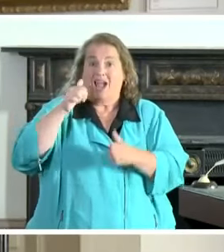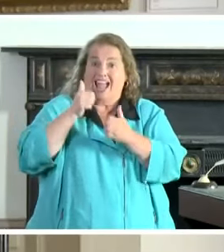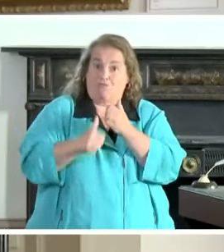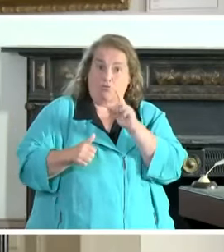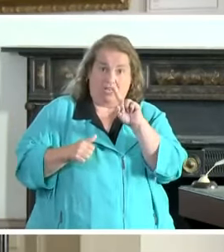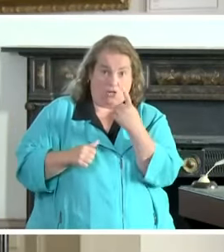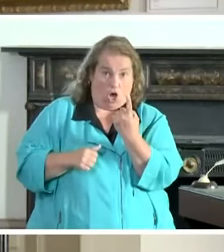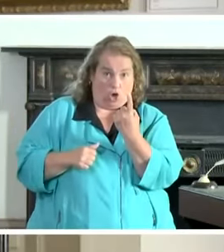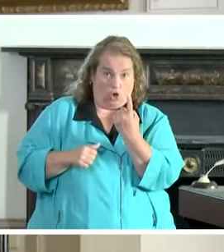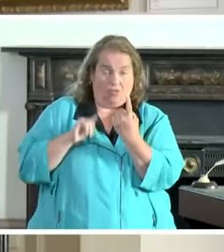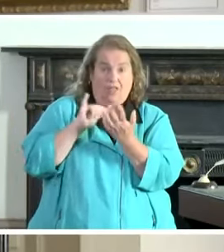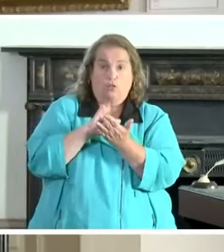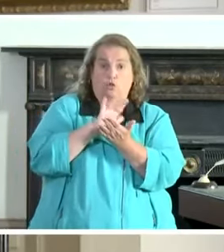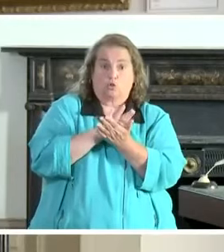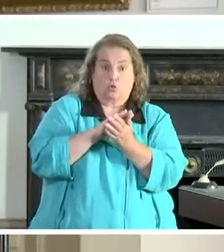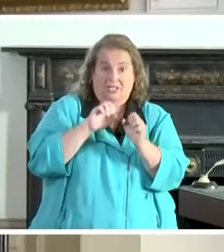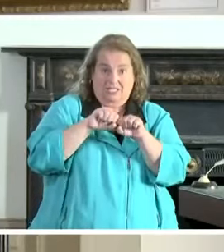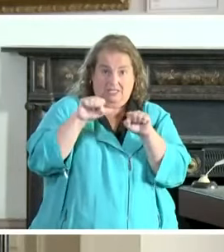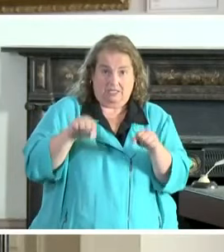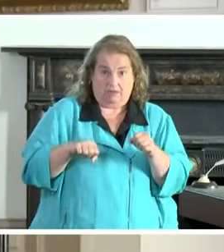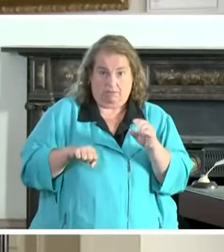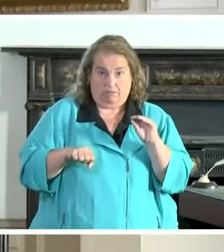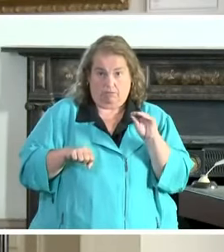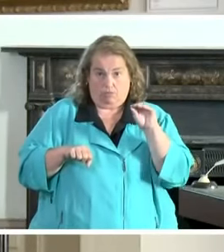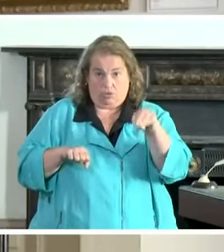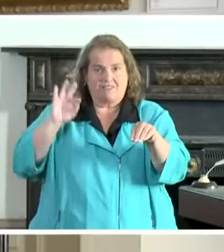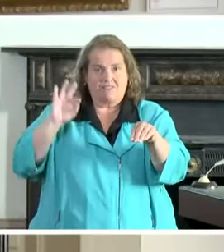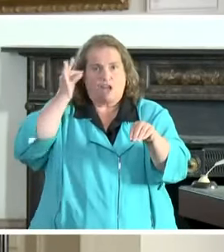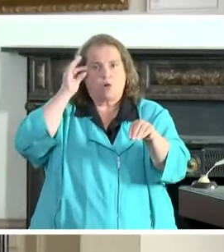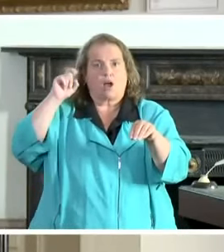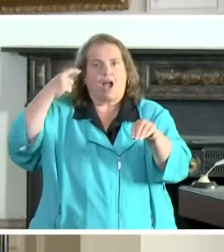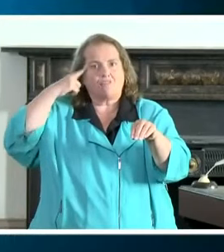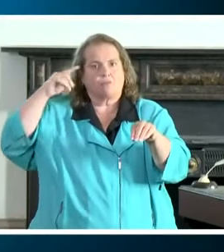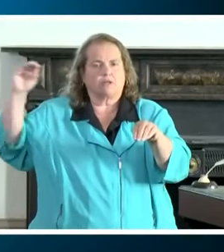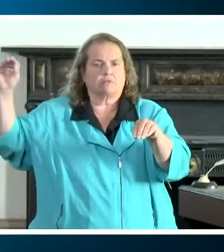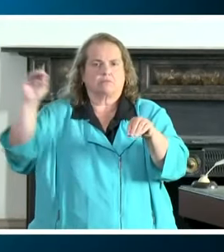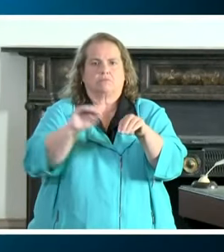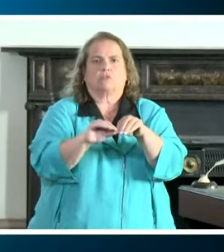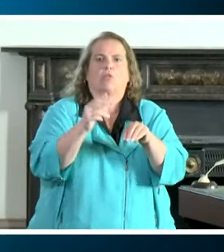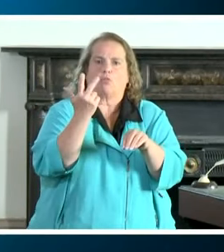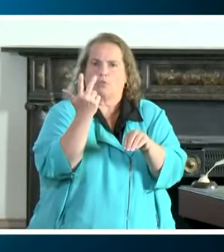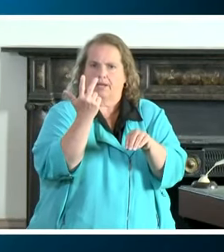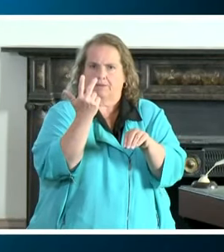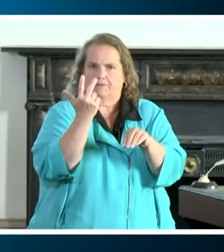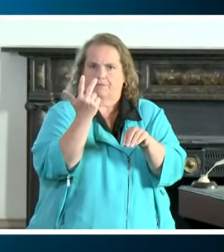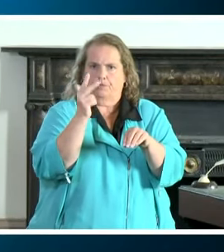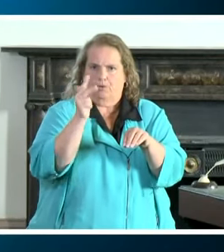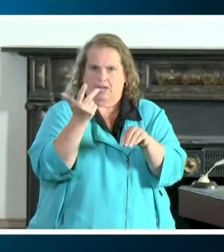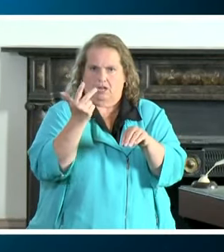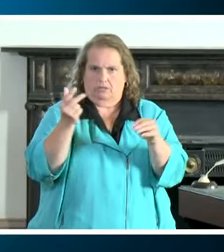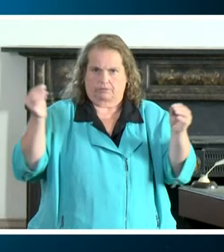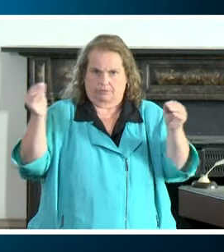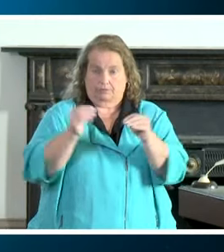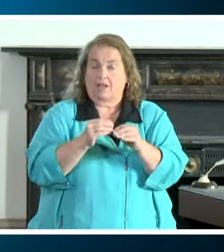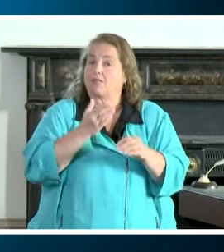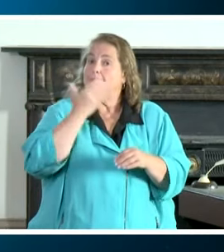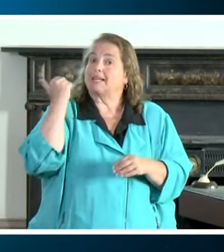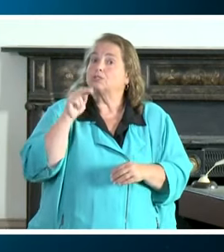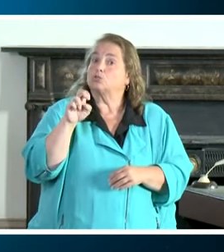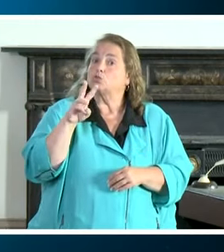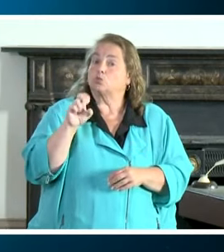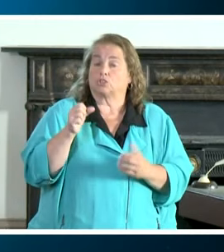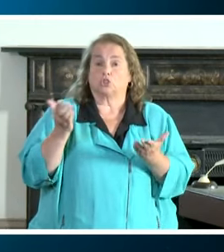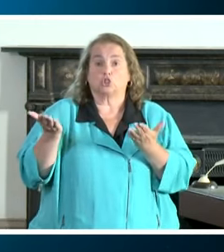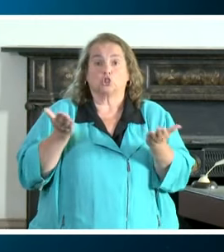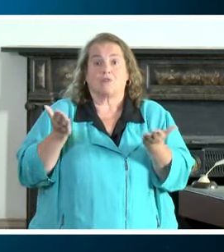dollar that a school system puts in, the federal government kicks in another three. And the best news is the services